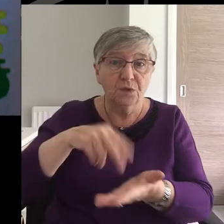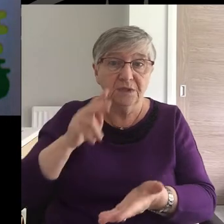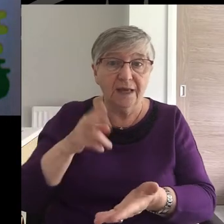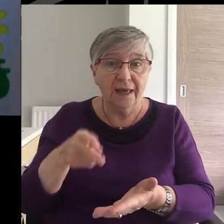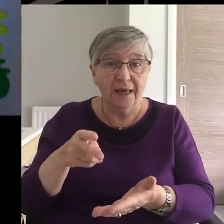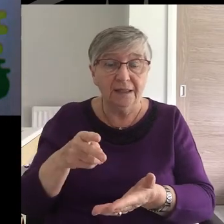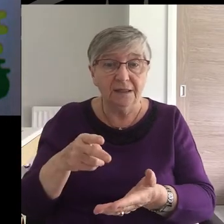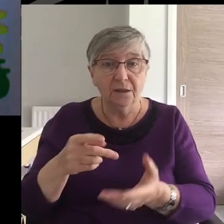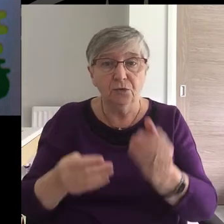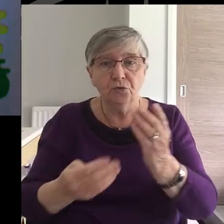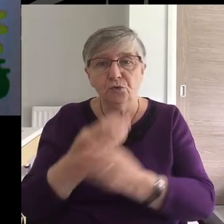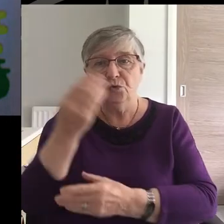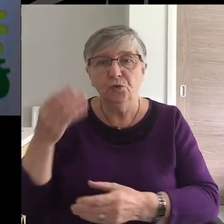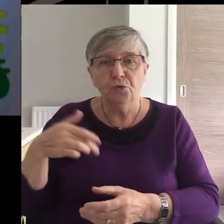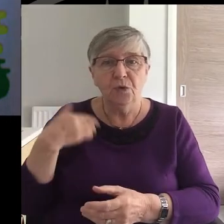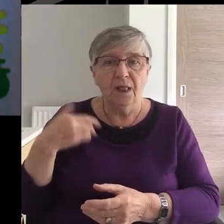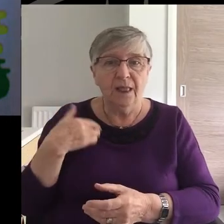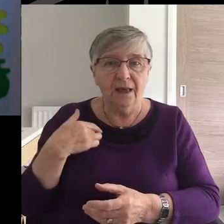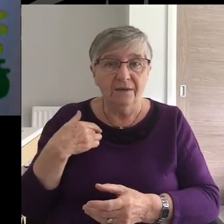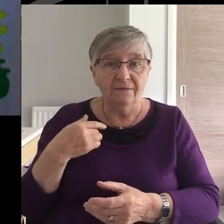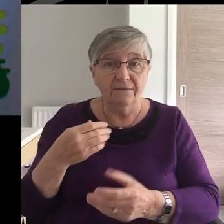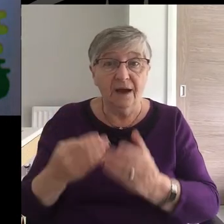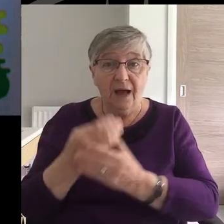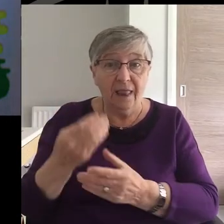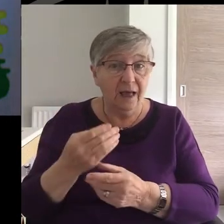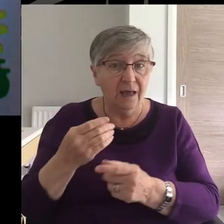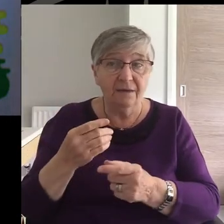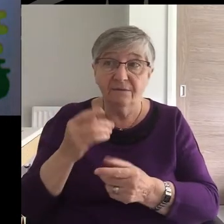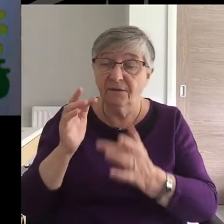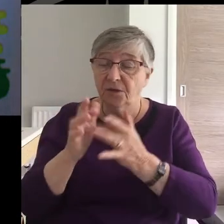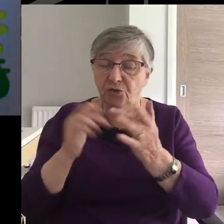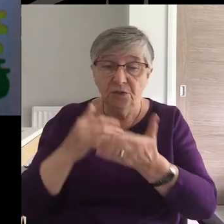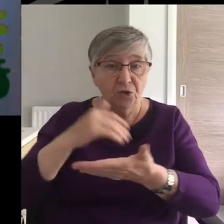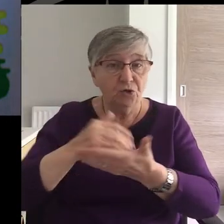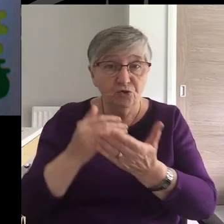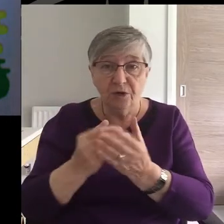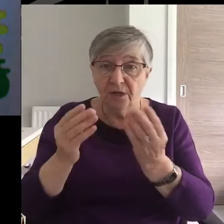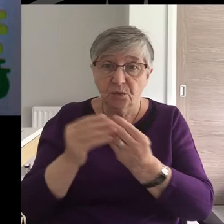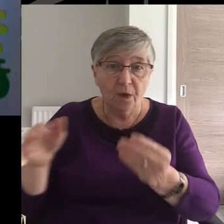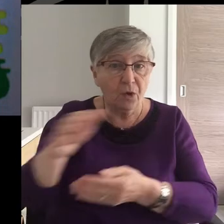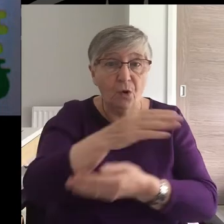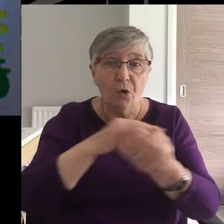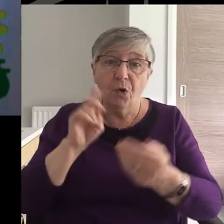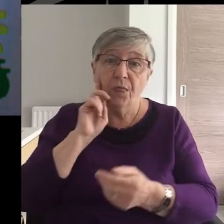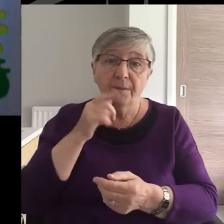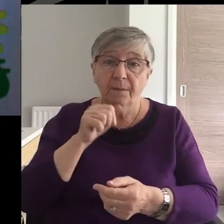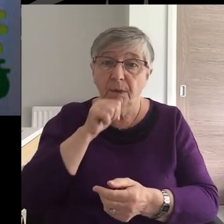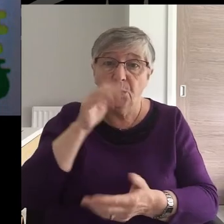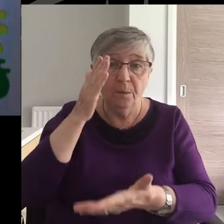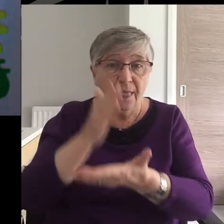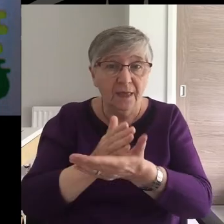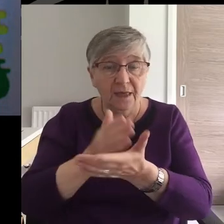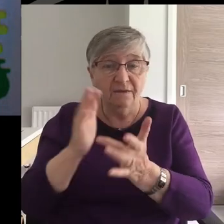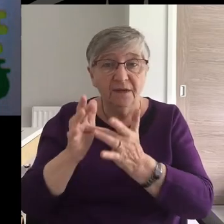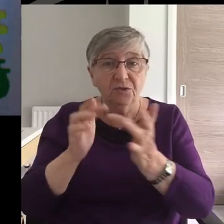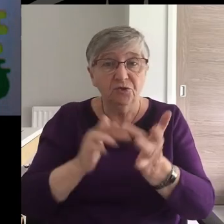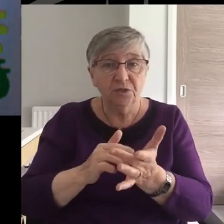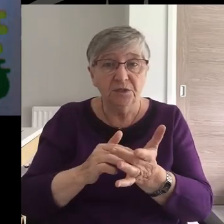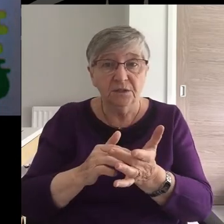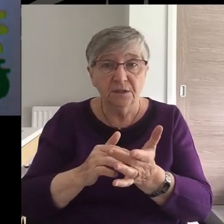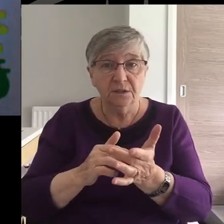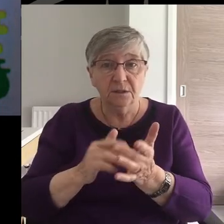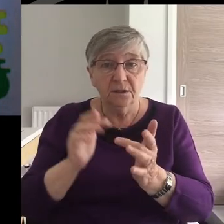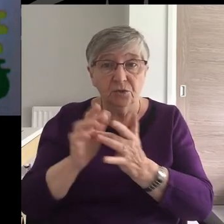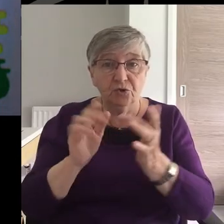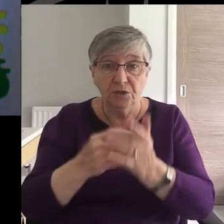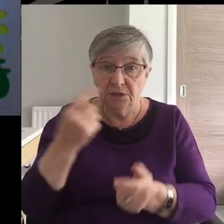new life. A life that he shares with all who accept him into their lives. Jesus